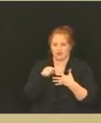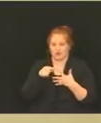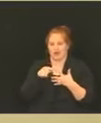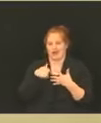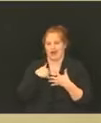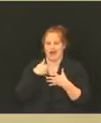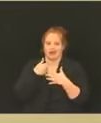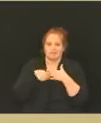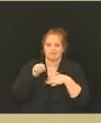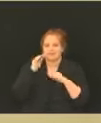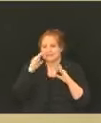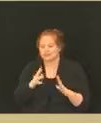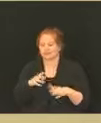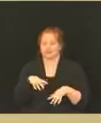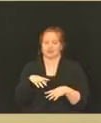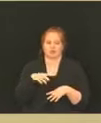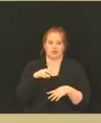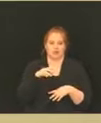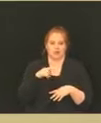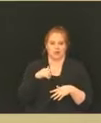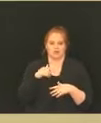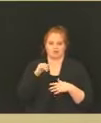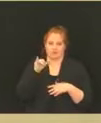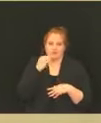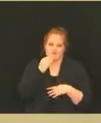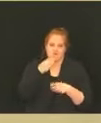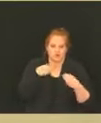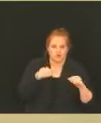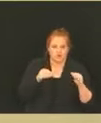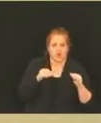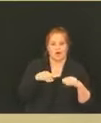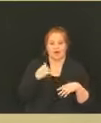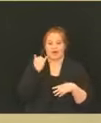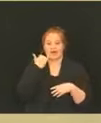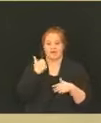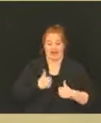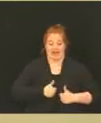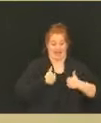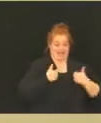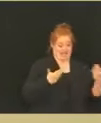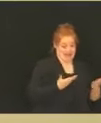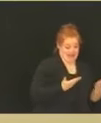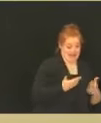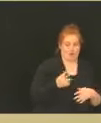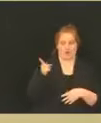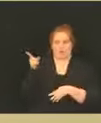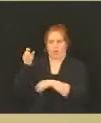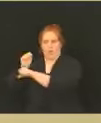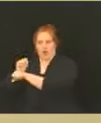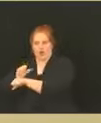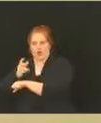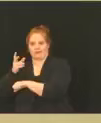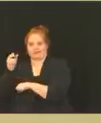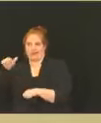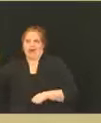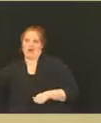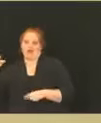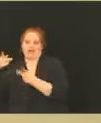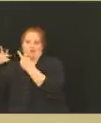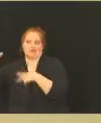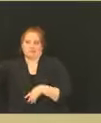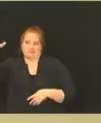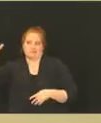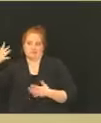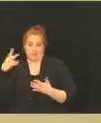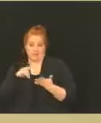Johnson County, but work outside the county, should I aim to get vaccinated in Johnson County or should I pursue vaccination options where I